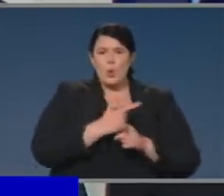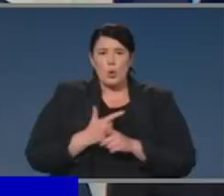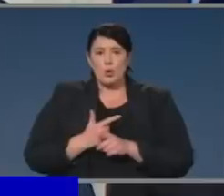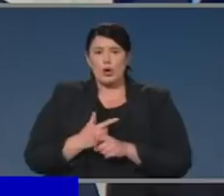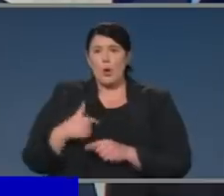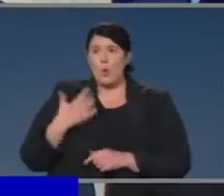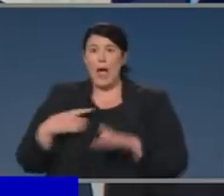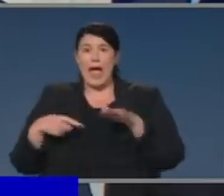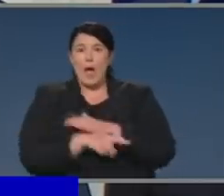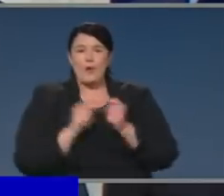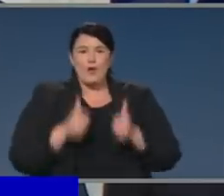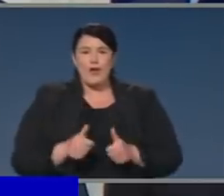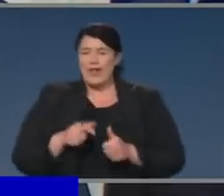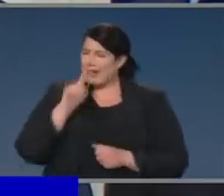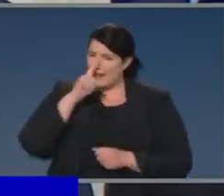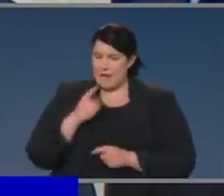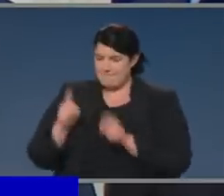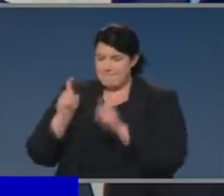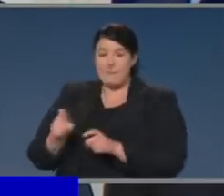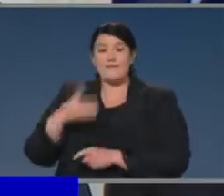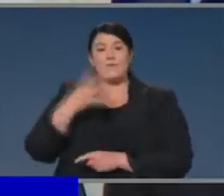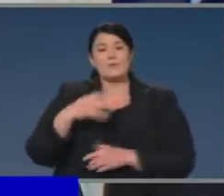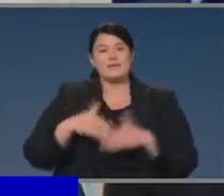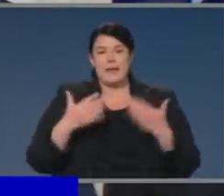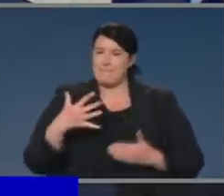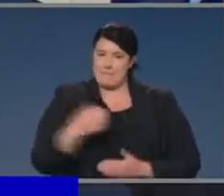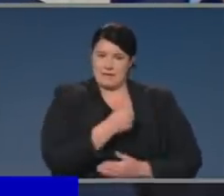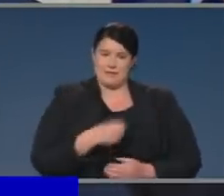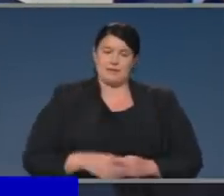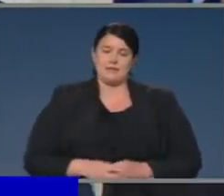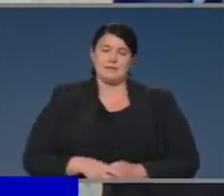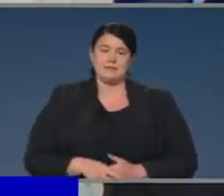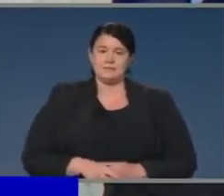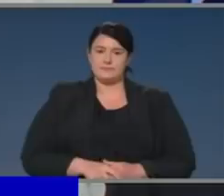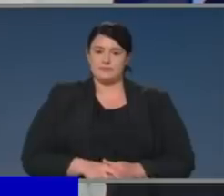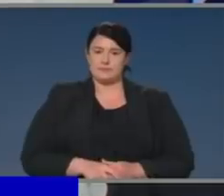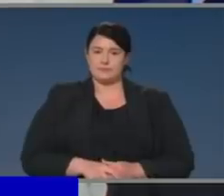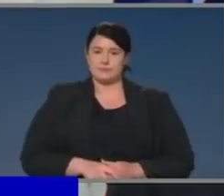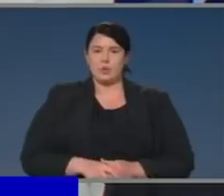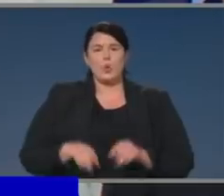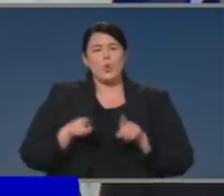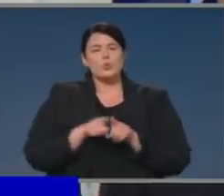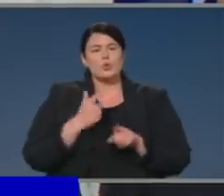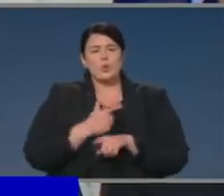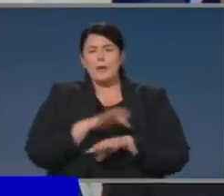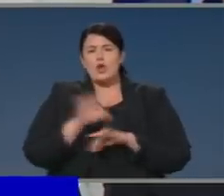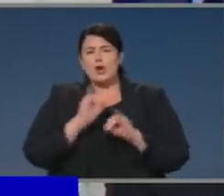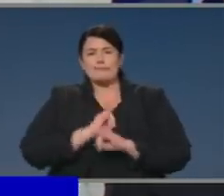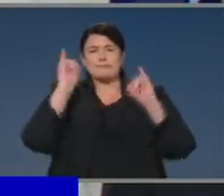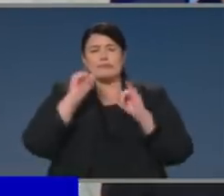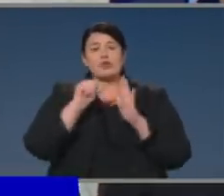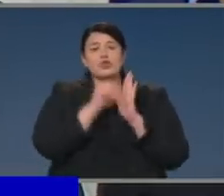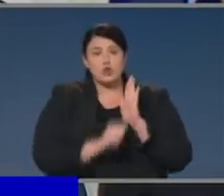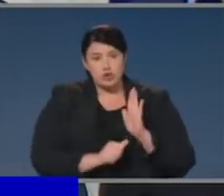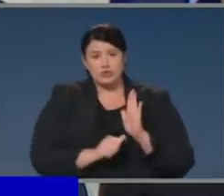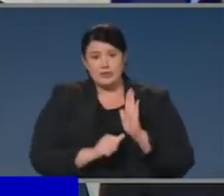out of quarantine, unfortunately. We also, as the Prime Minister said, had a discussion on elective surgery. Currently, there